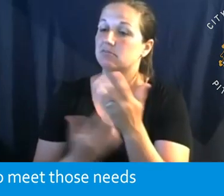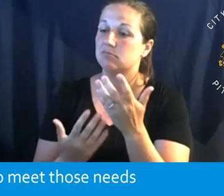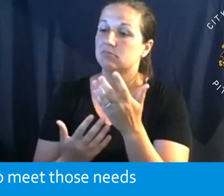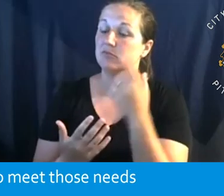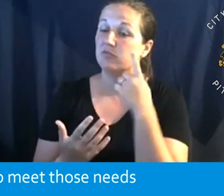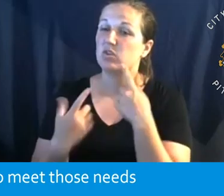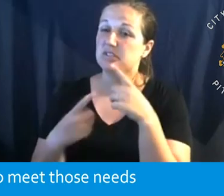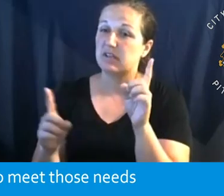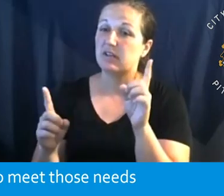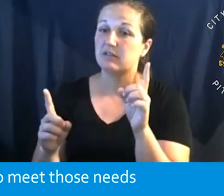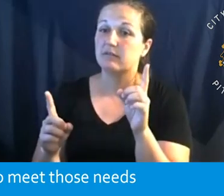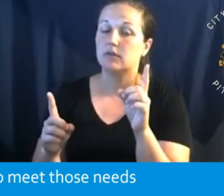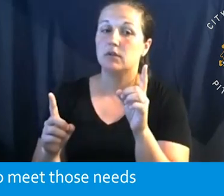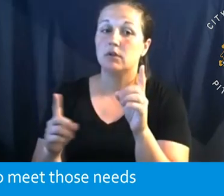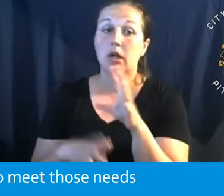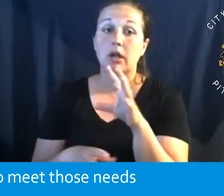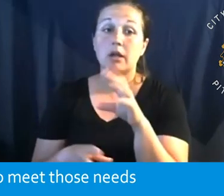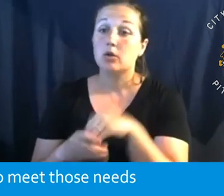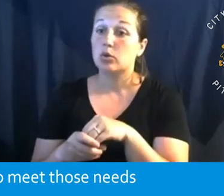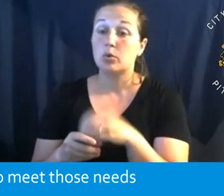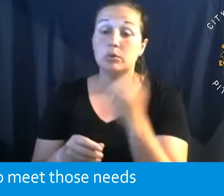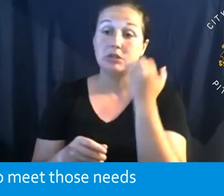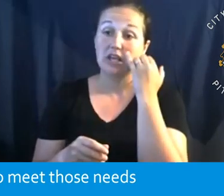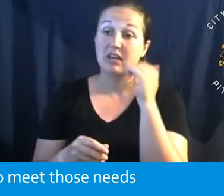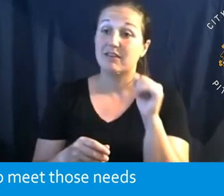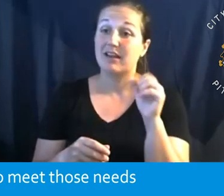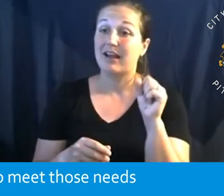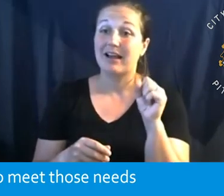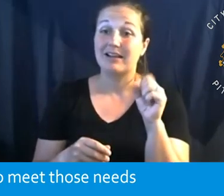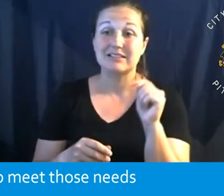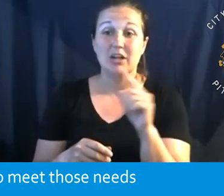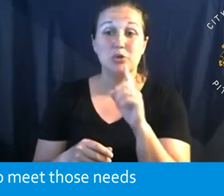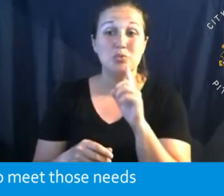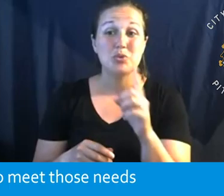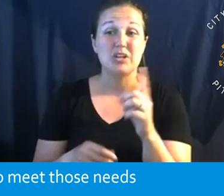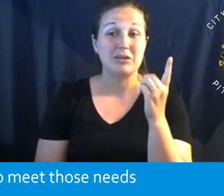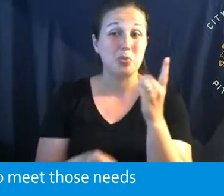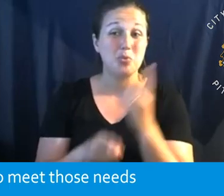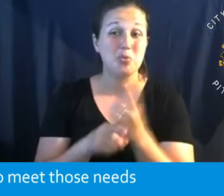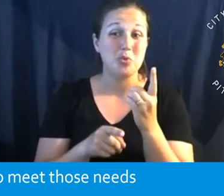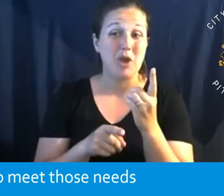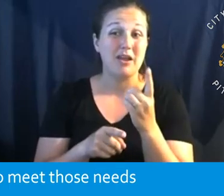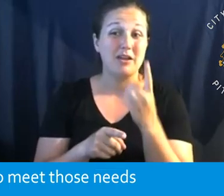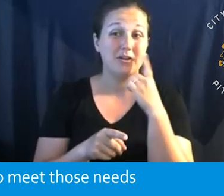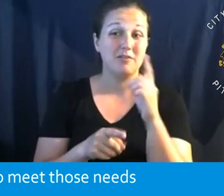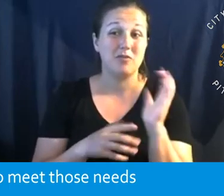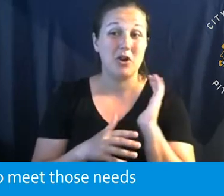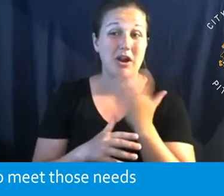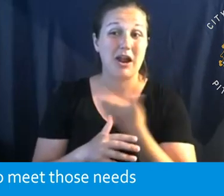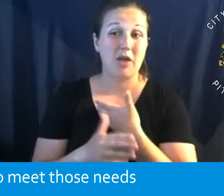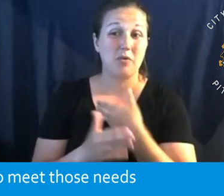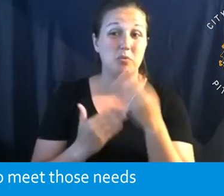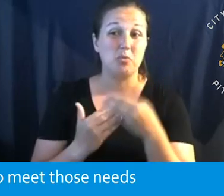successful. Um, and that includes whether or not an asset is like, is really right for what we're trying to deliver. Um,